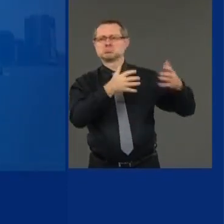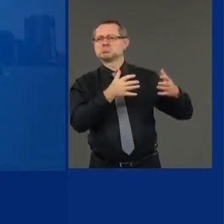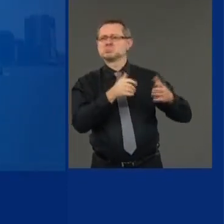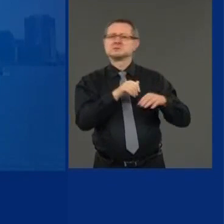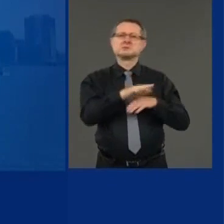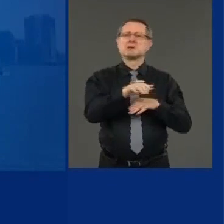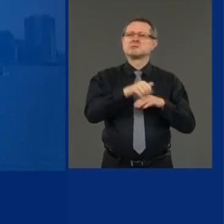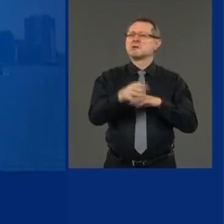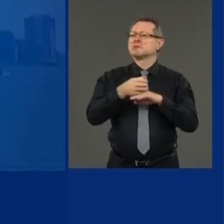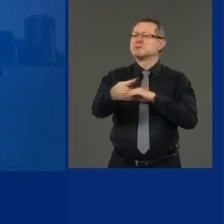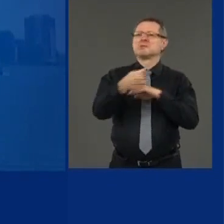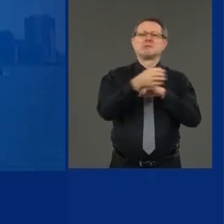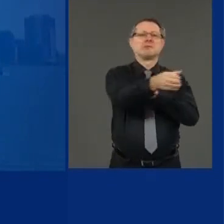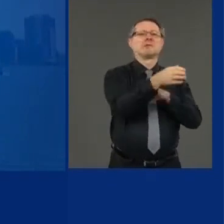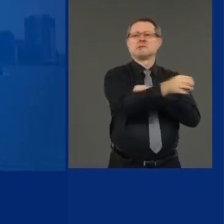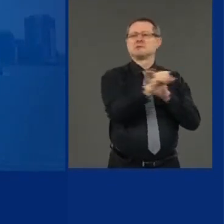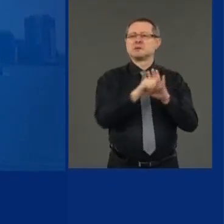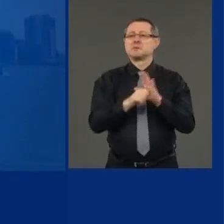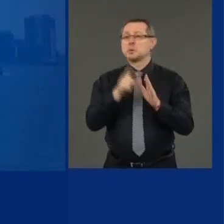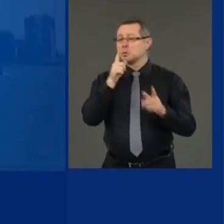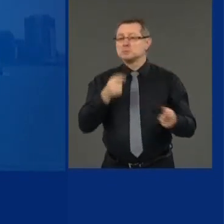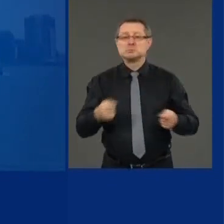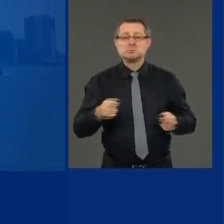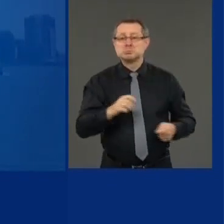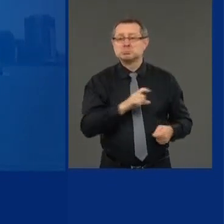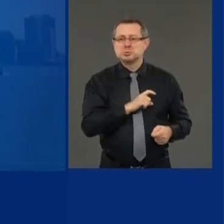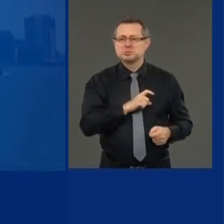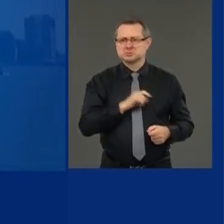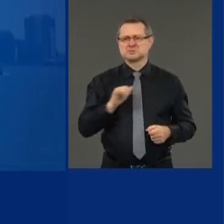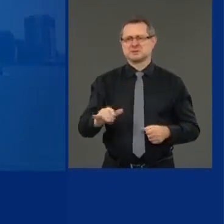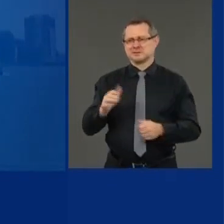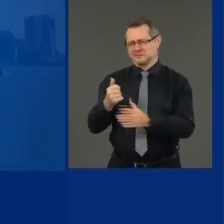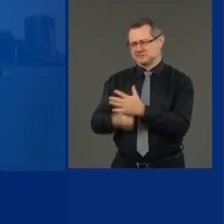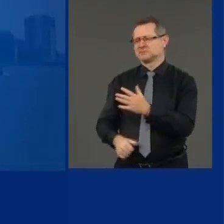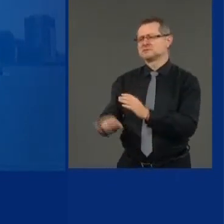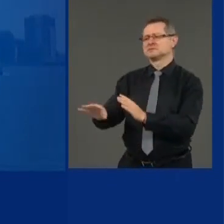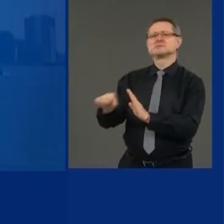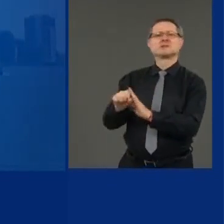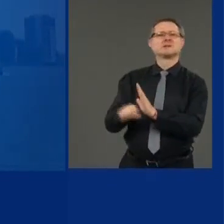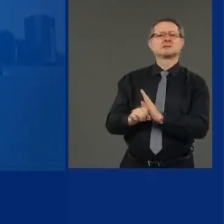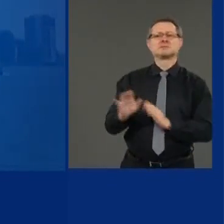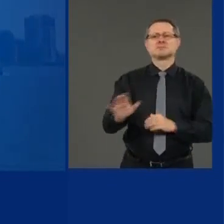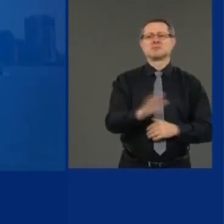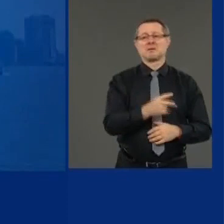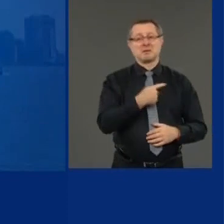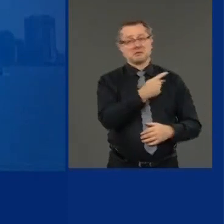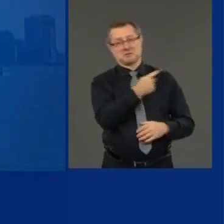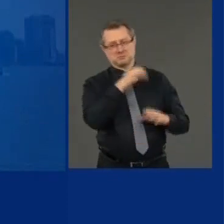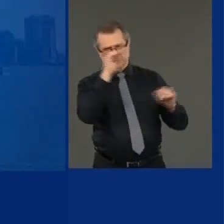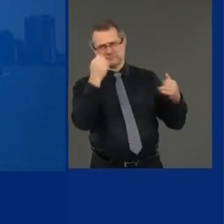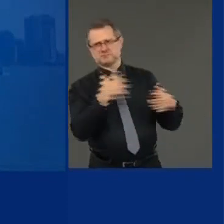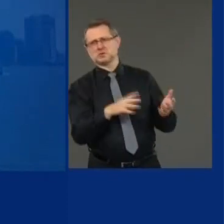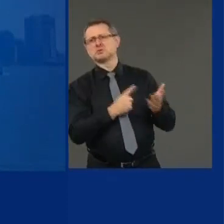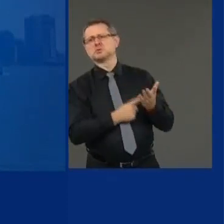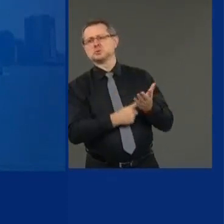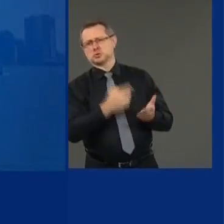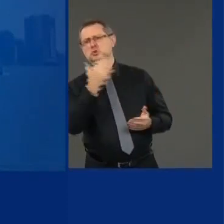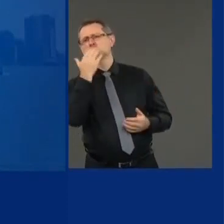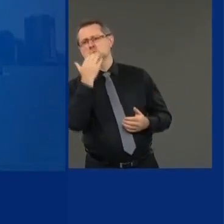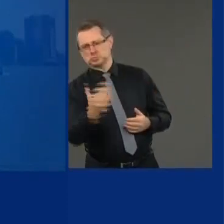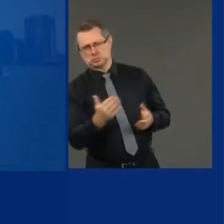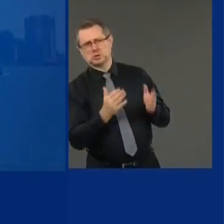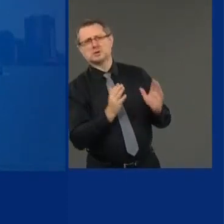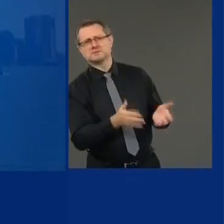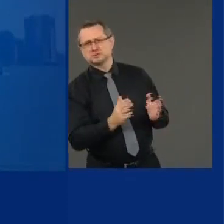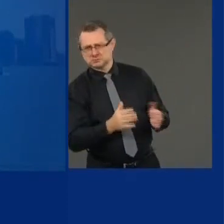Policing is left up to the states. Uh, the president and I had a good conversation. He said he would not be sending